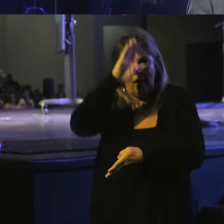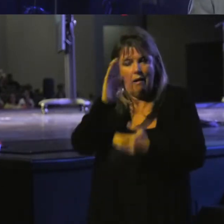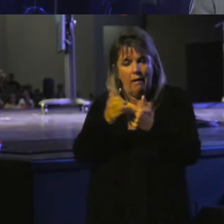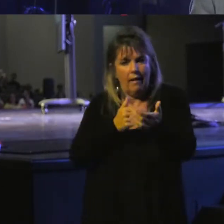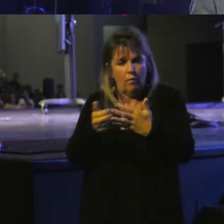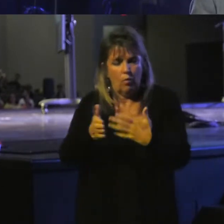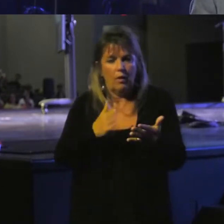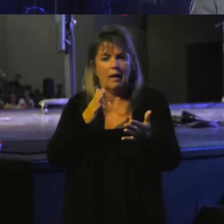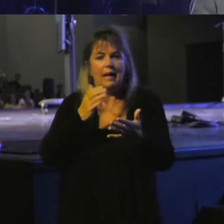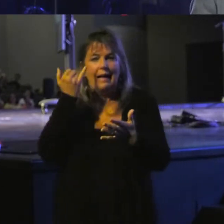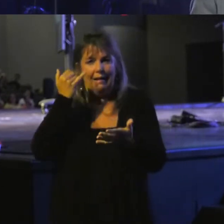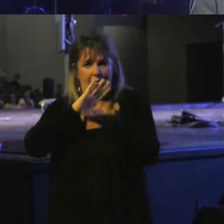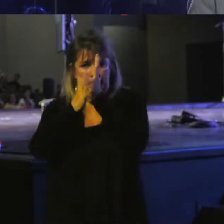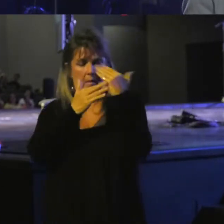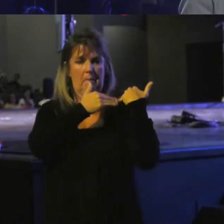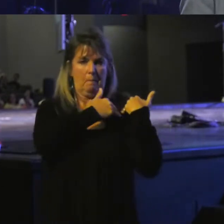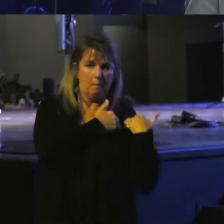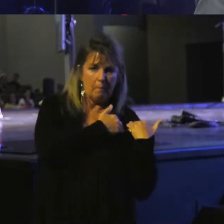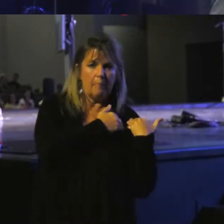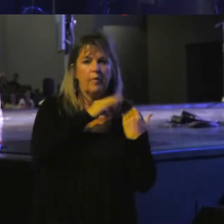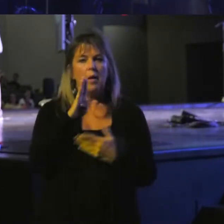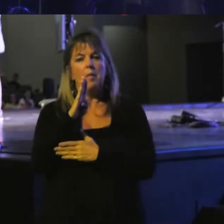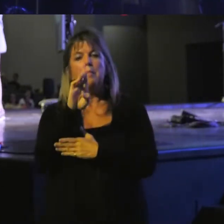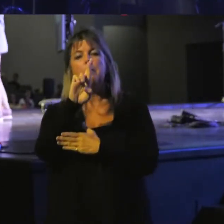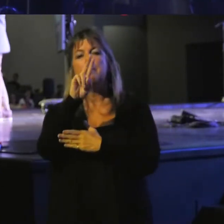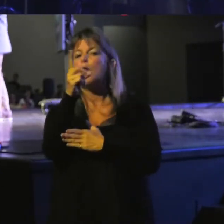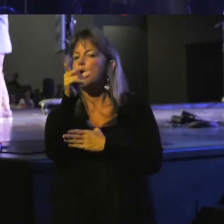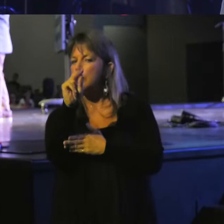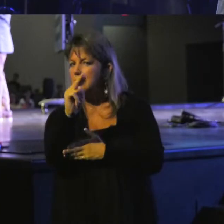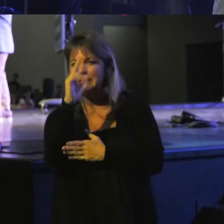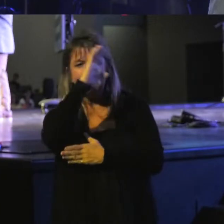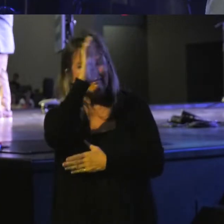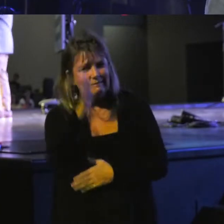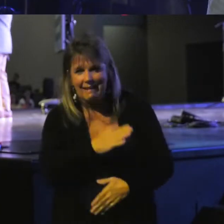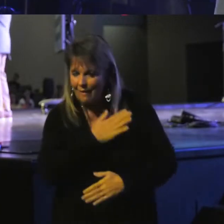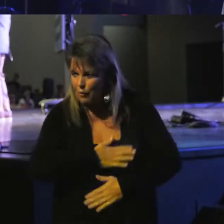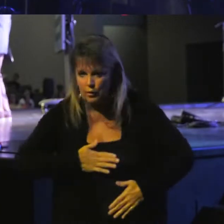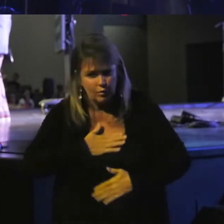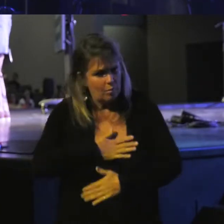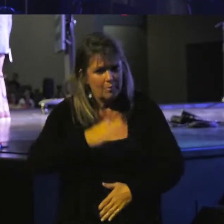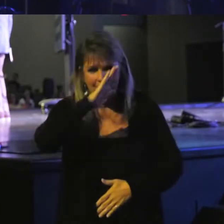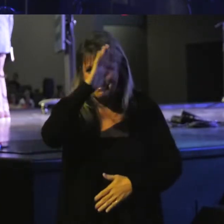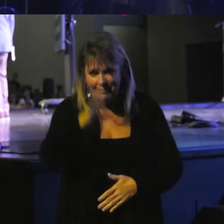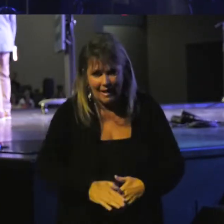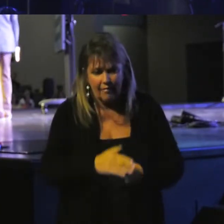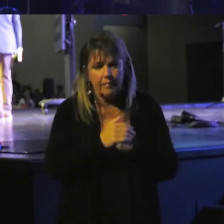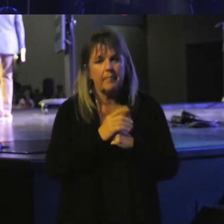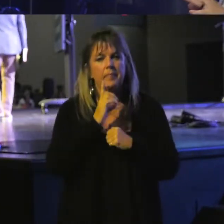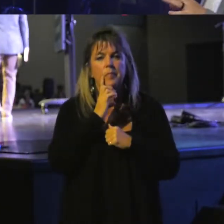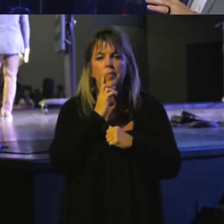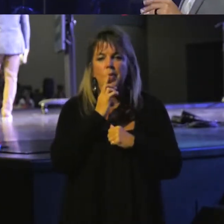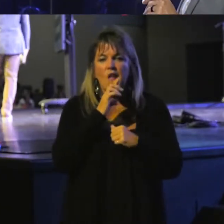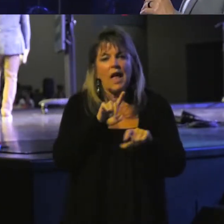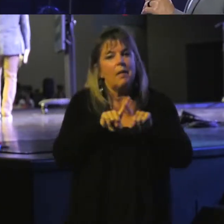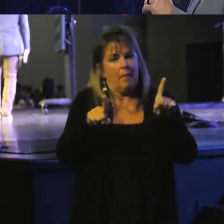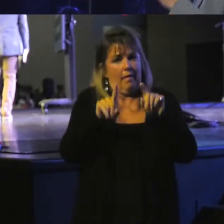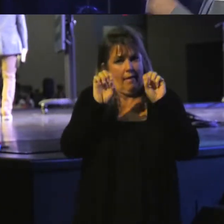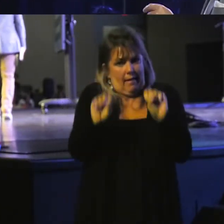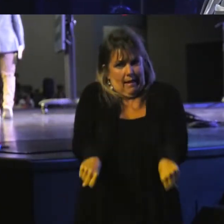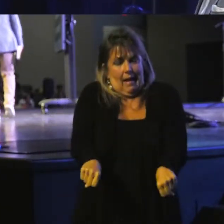a burden. Burdens are never enjoyable. They're never enjoyable, but they can be